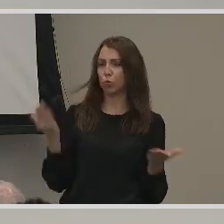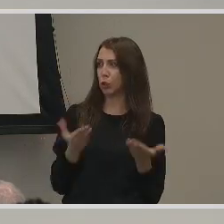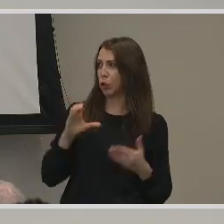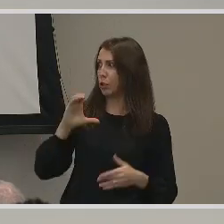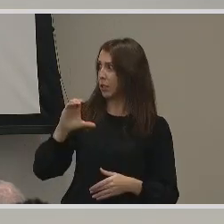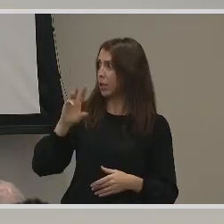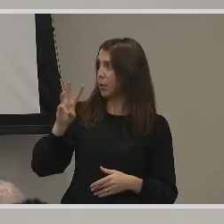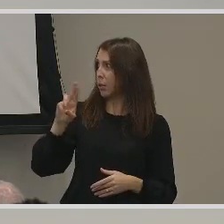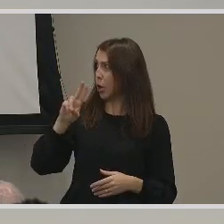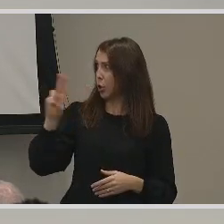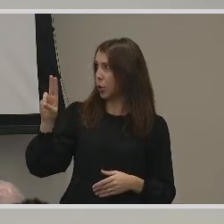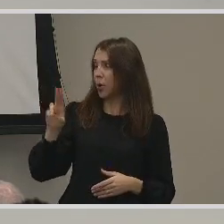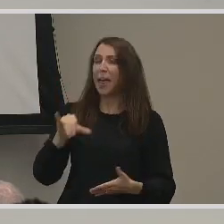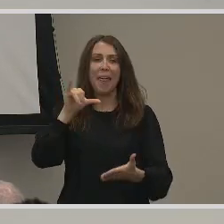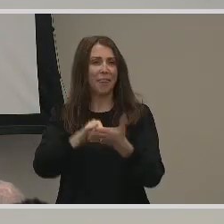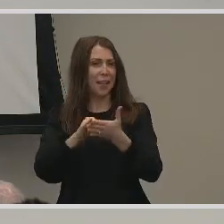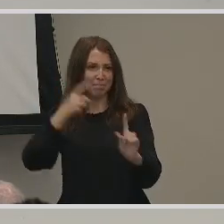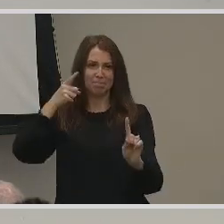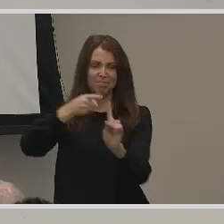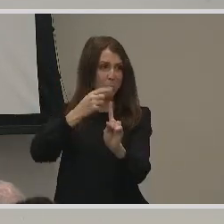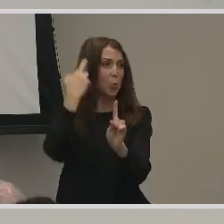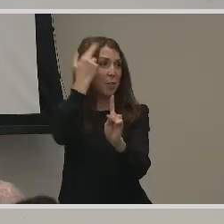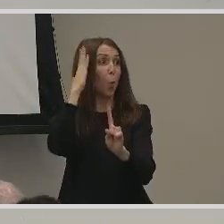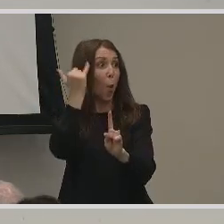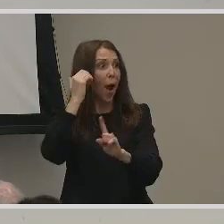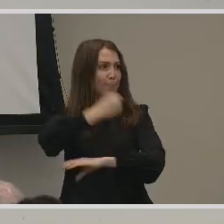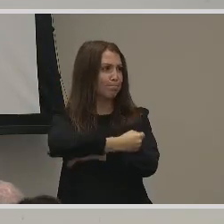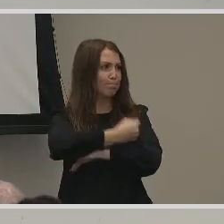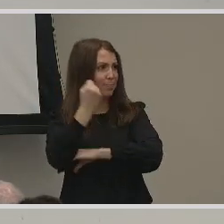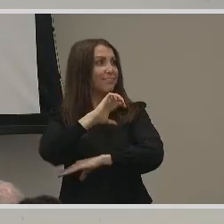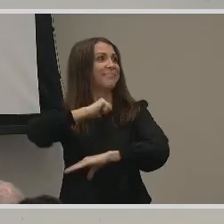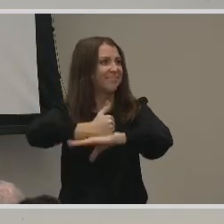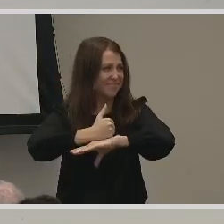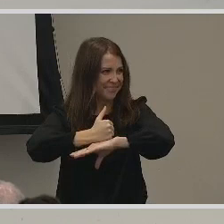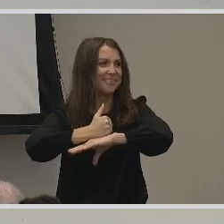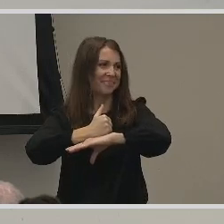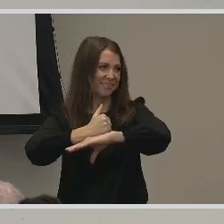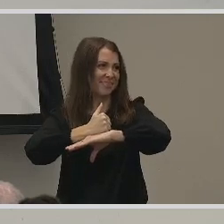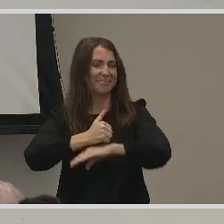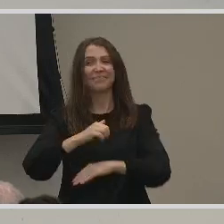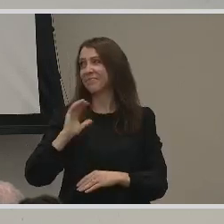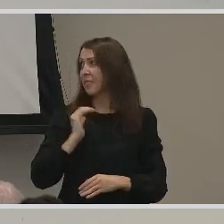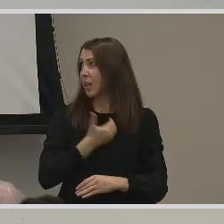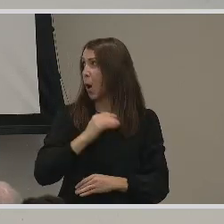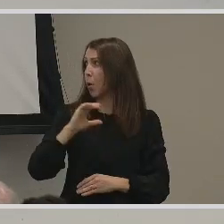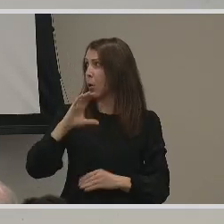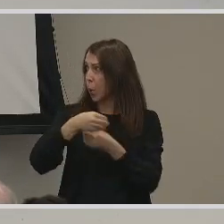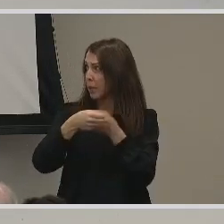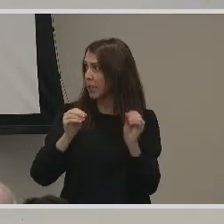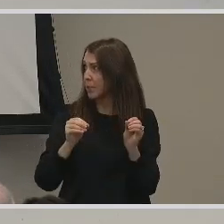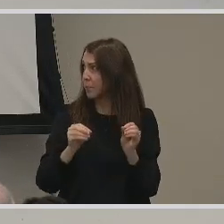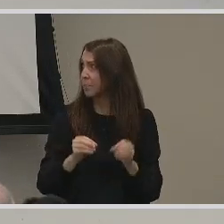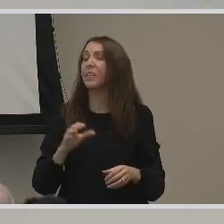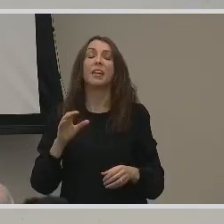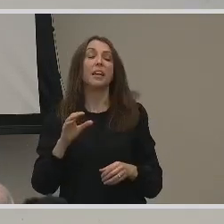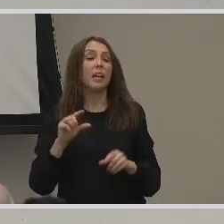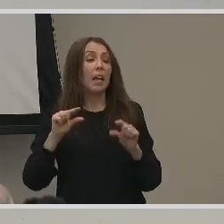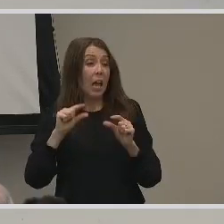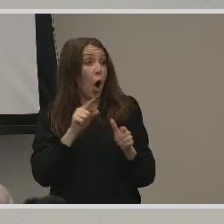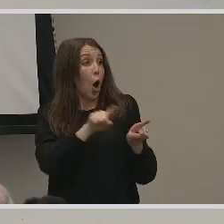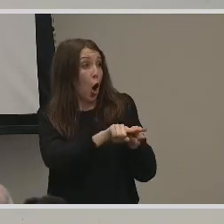primary reason that Here For You has come about. Part of the club is an affinity group for those that are deaf and hard of hearing.